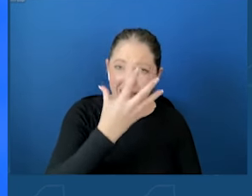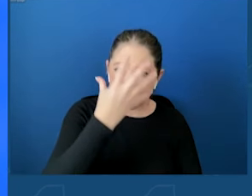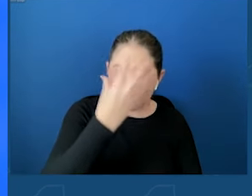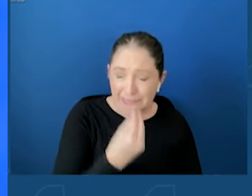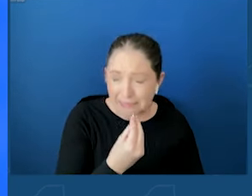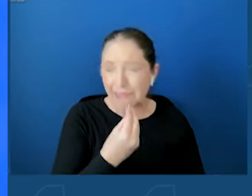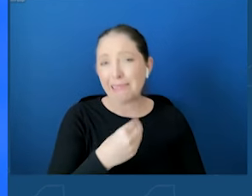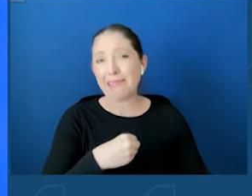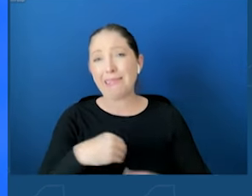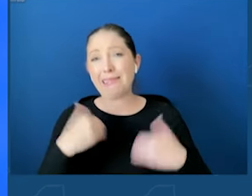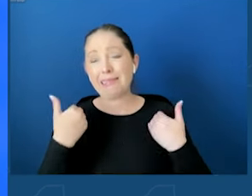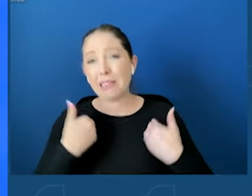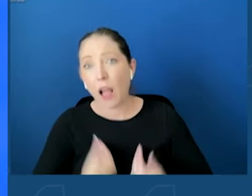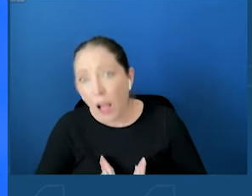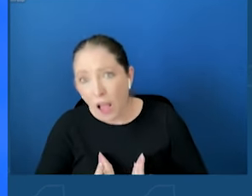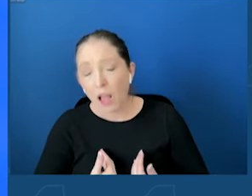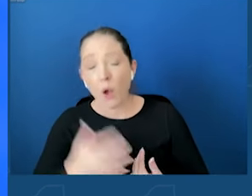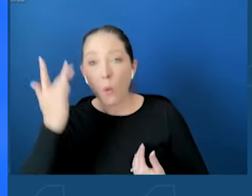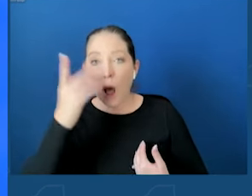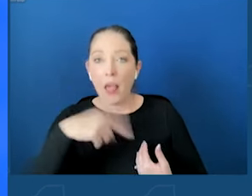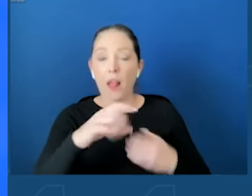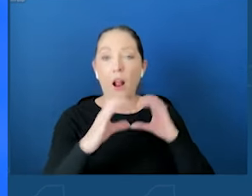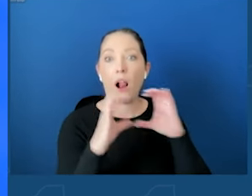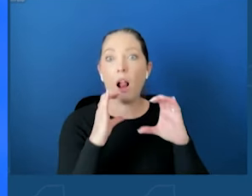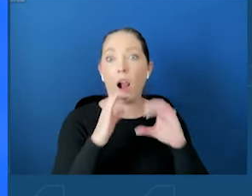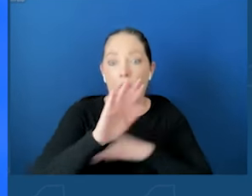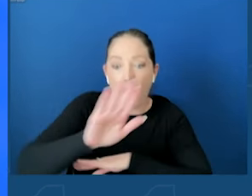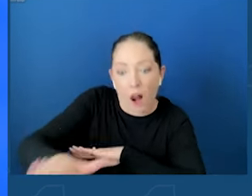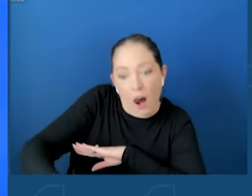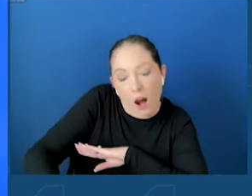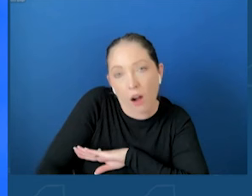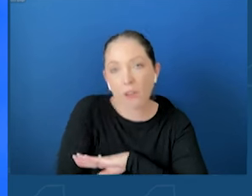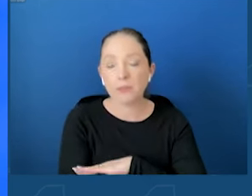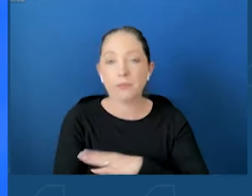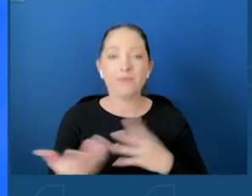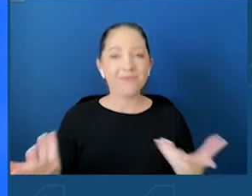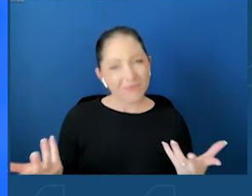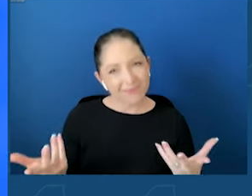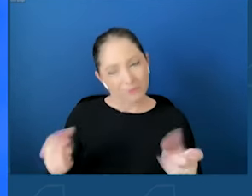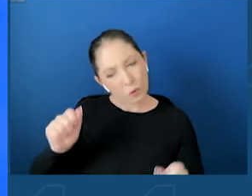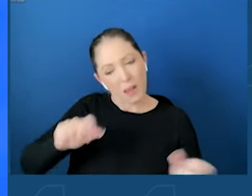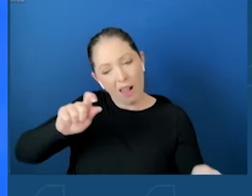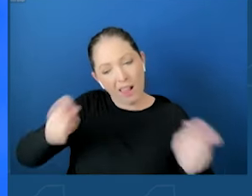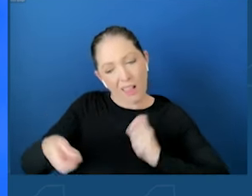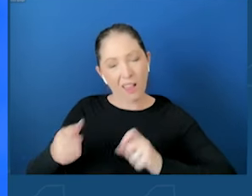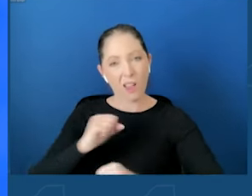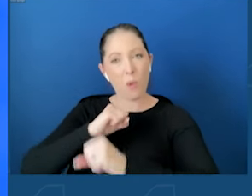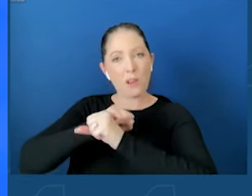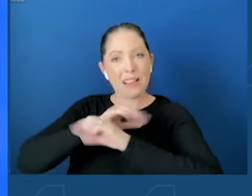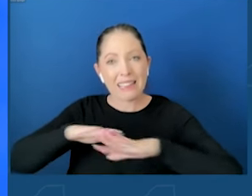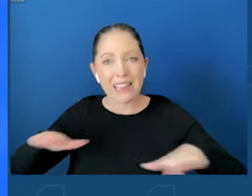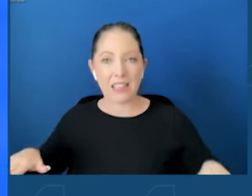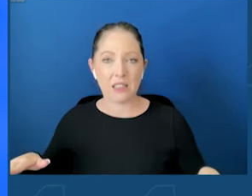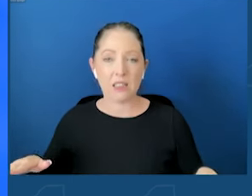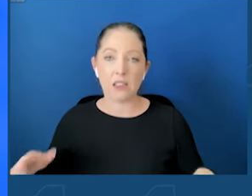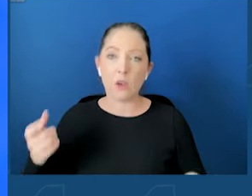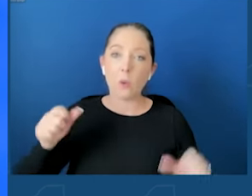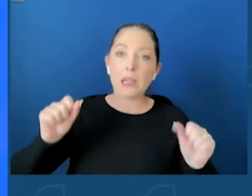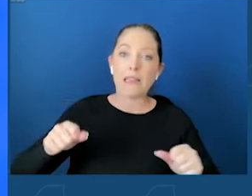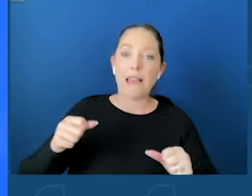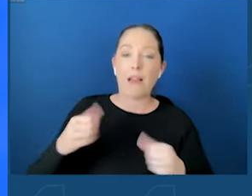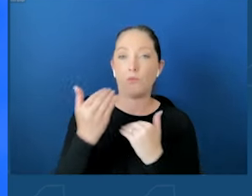that. Let's protect our kids and make sure that we do whatever we can. And we'll restrict access to apps. We'll find